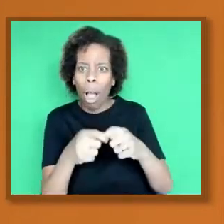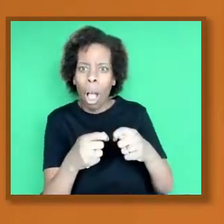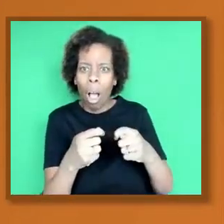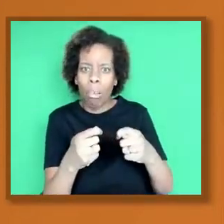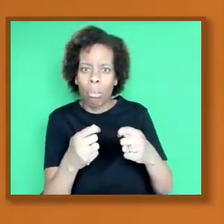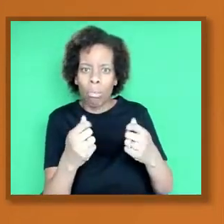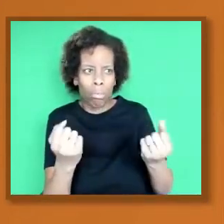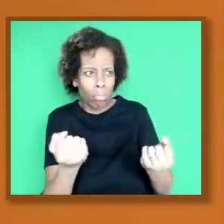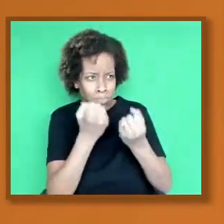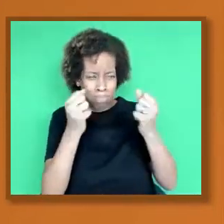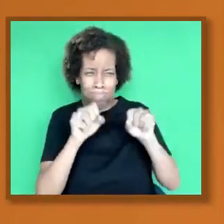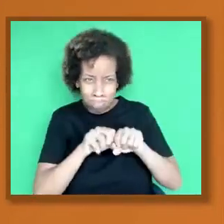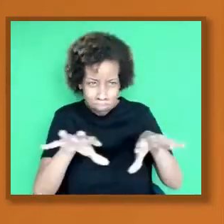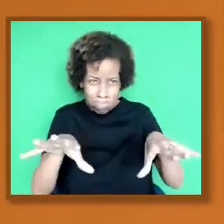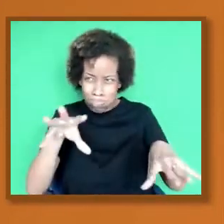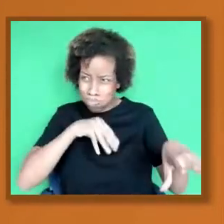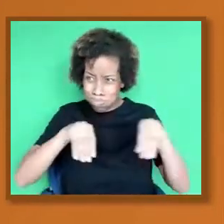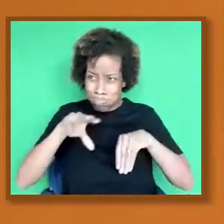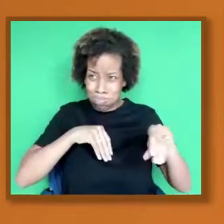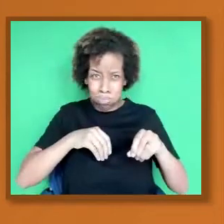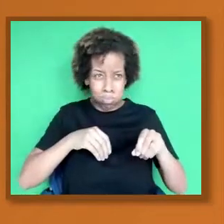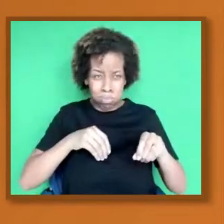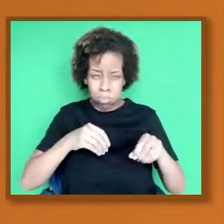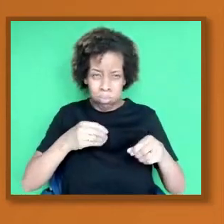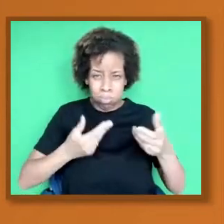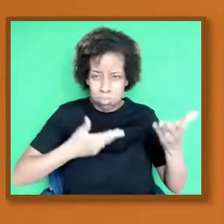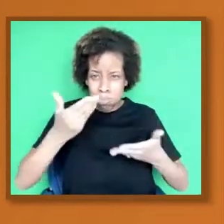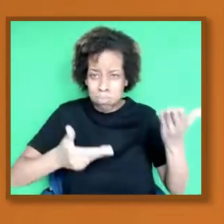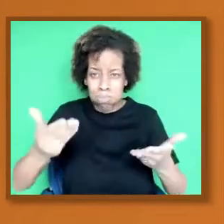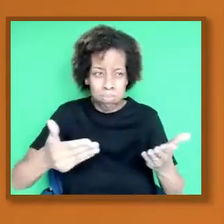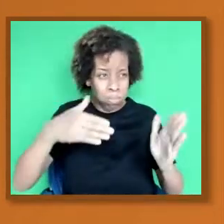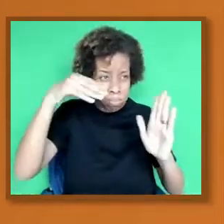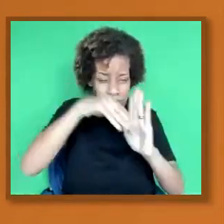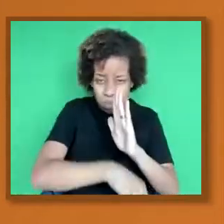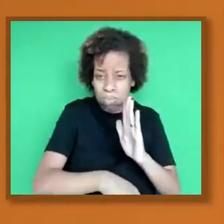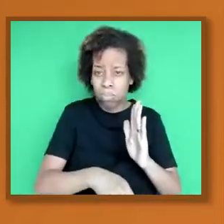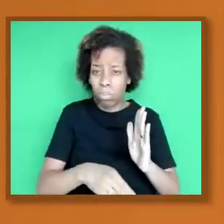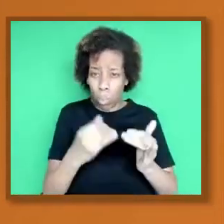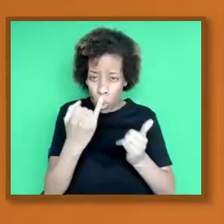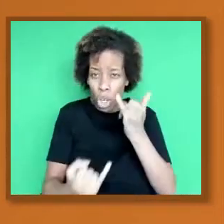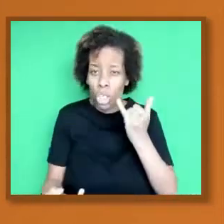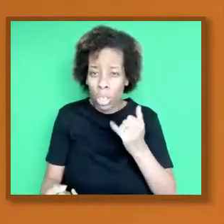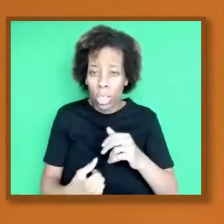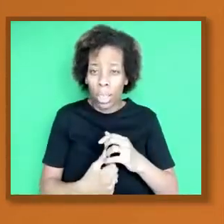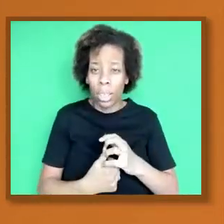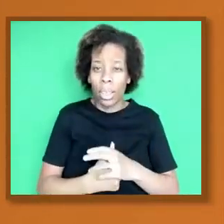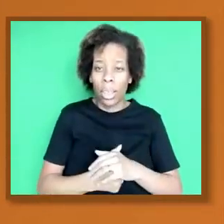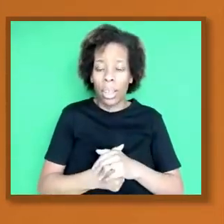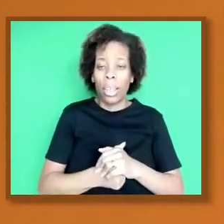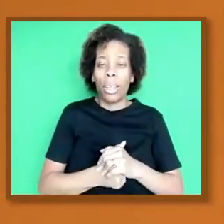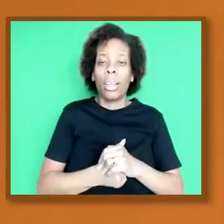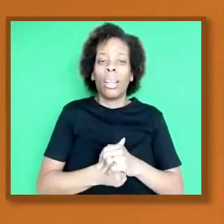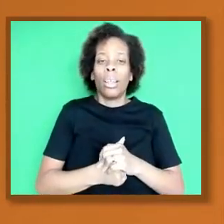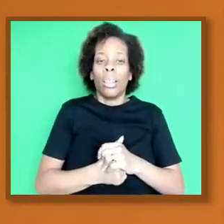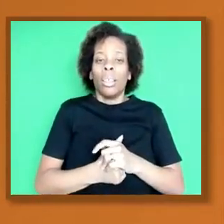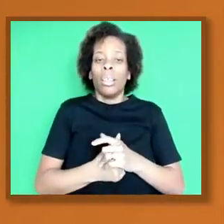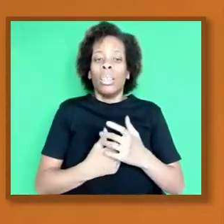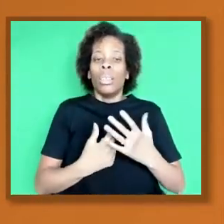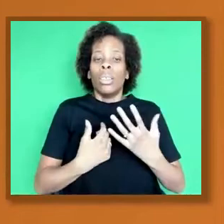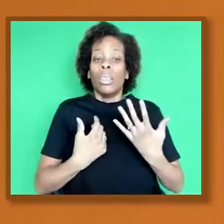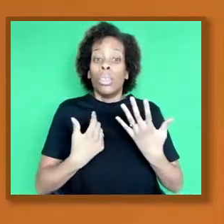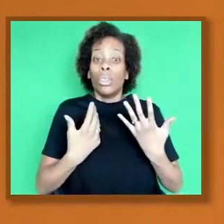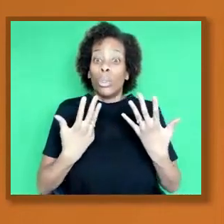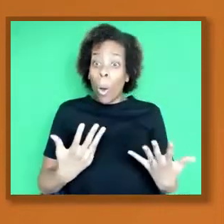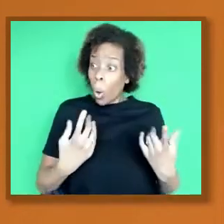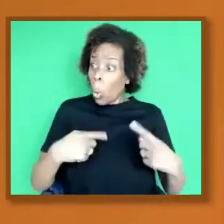much more aggressive in its response, okay? So we still know what the basic outline